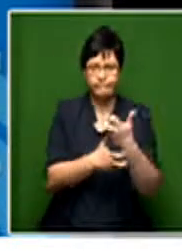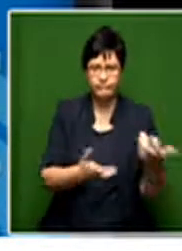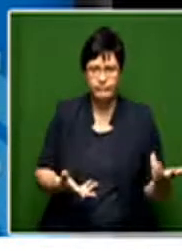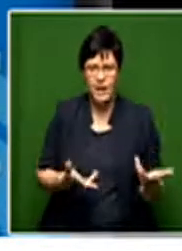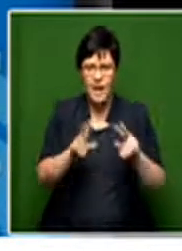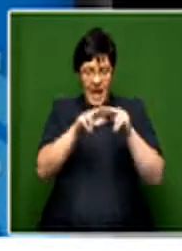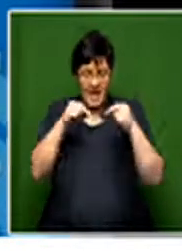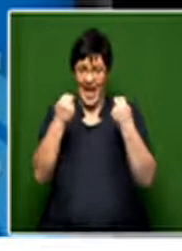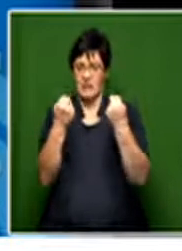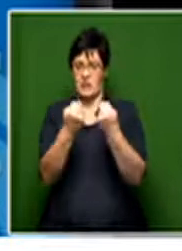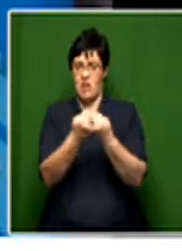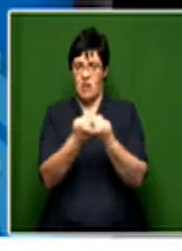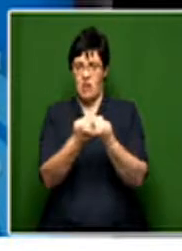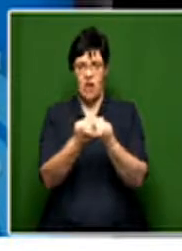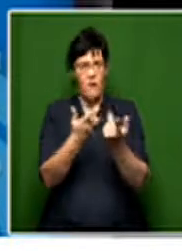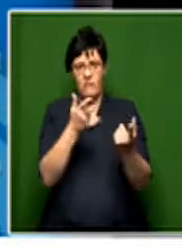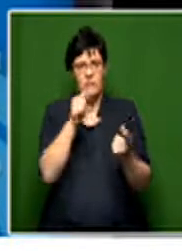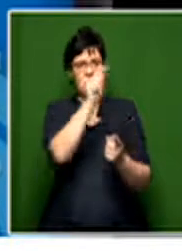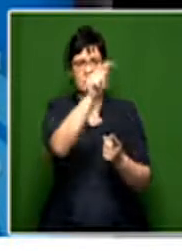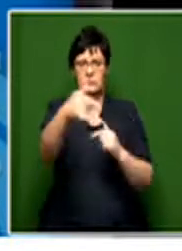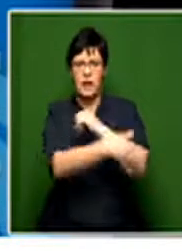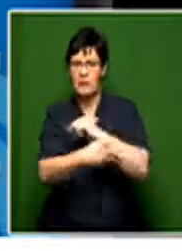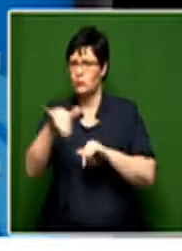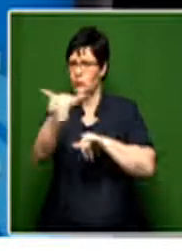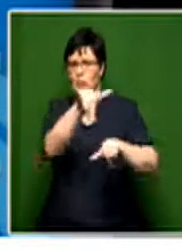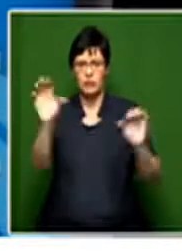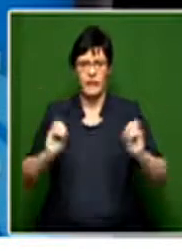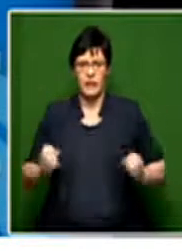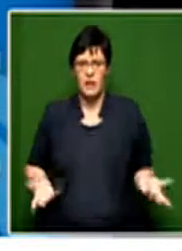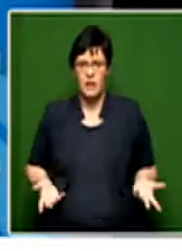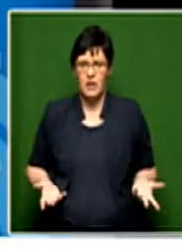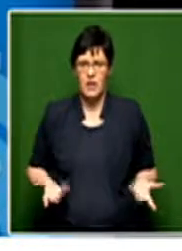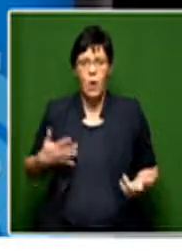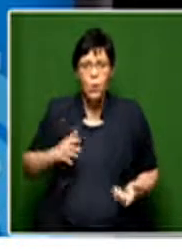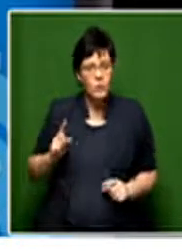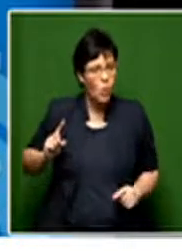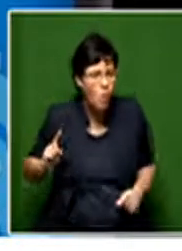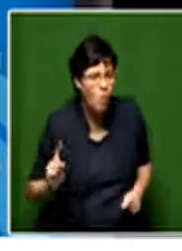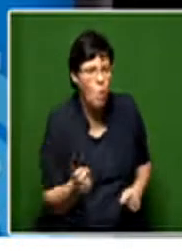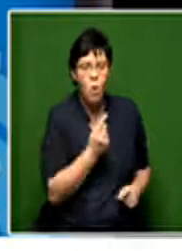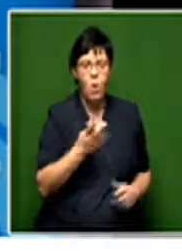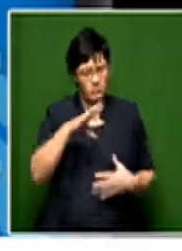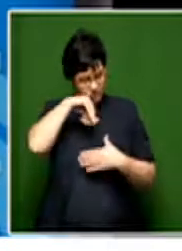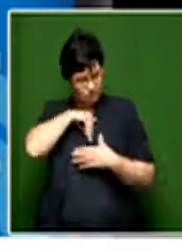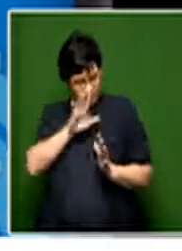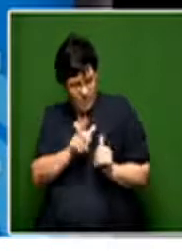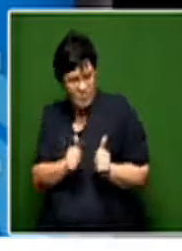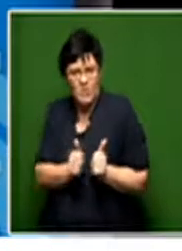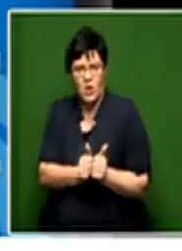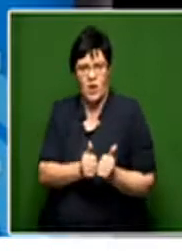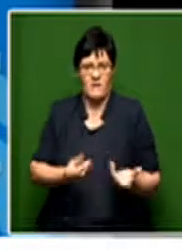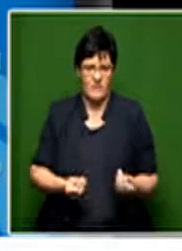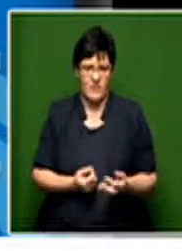nationals of nowhere. We want everybody to have a sense of belonging. And